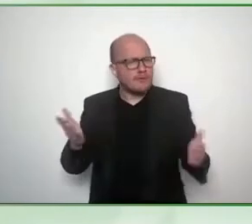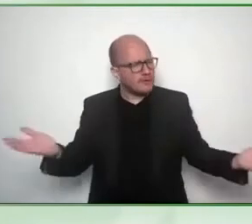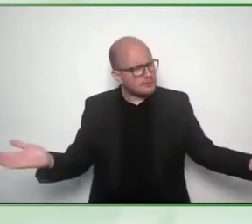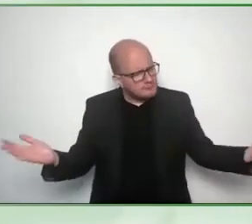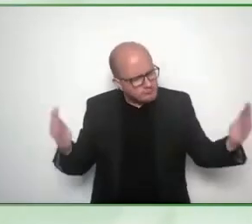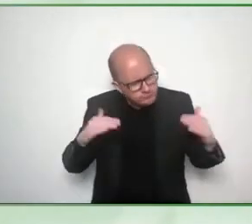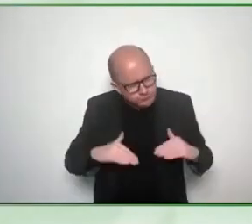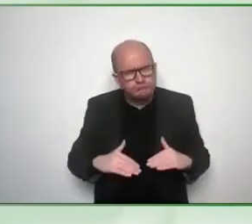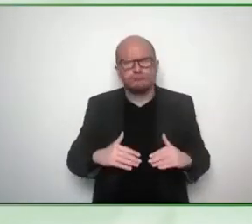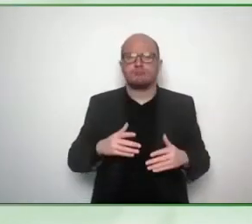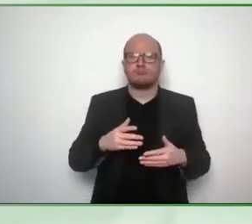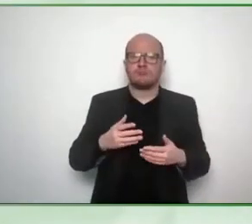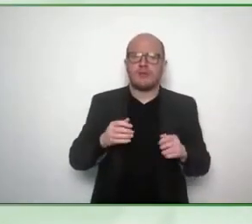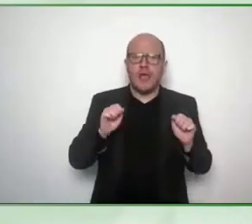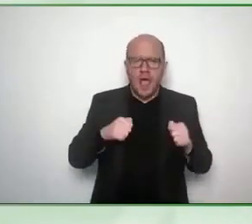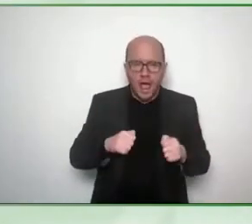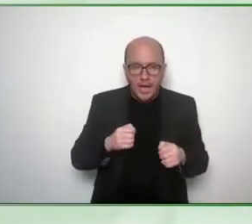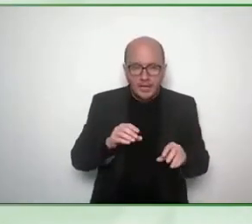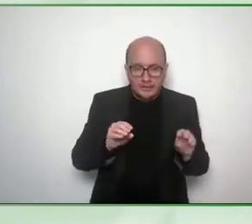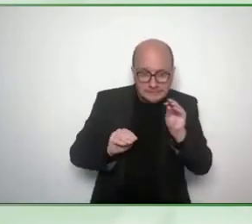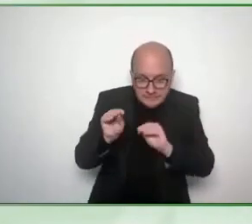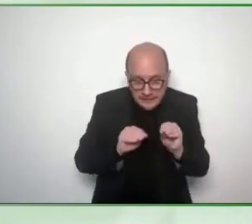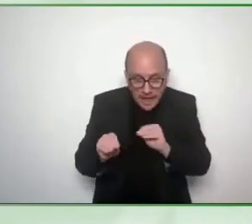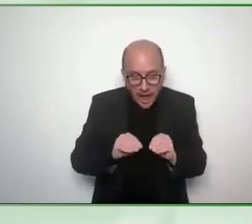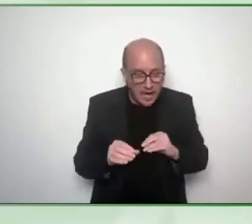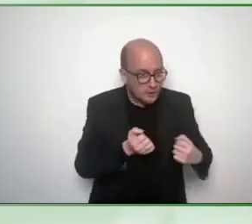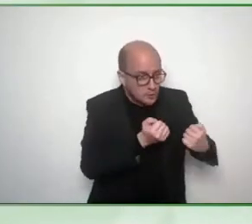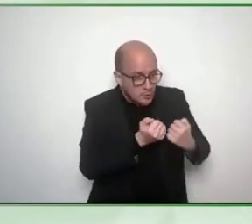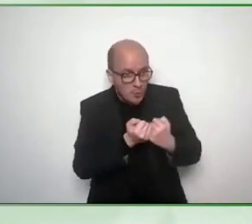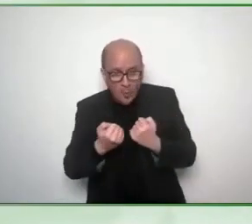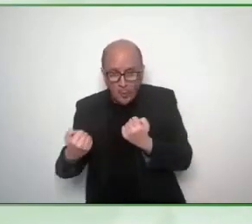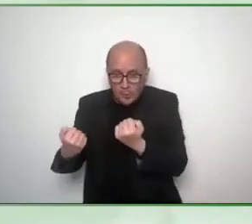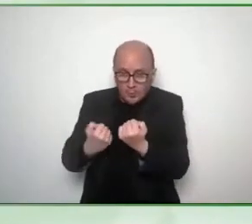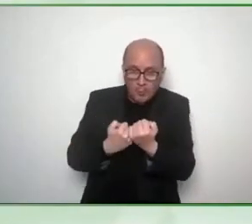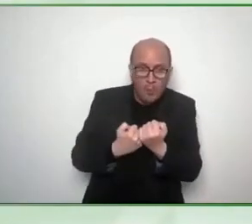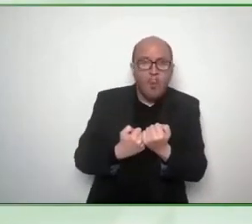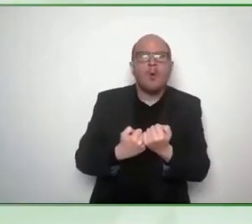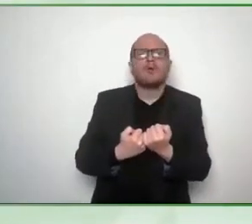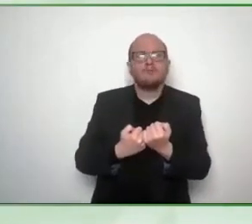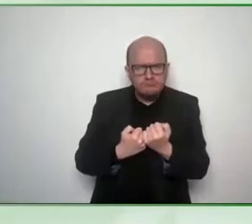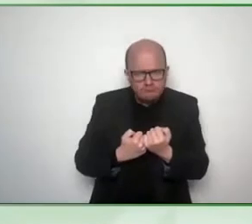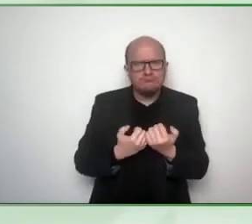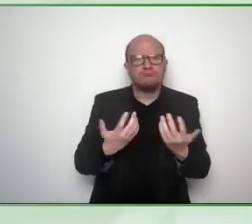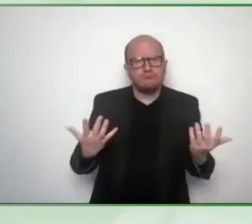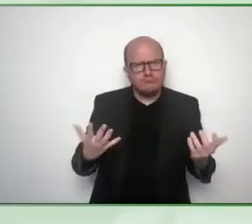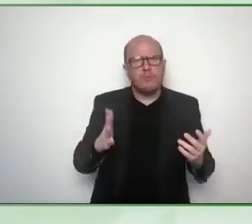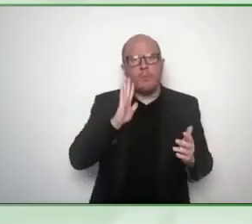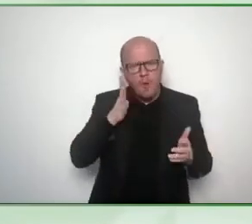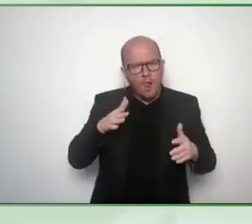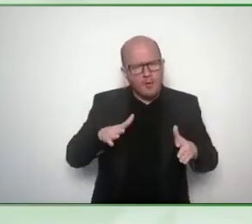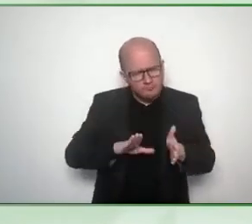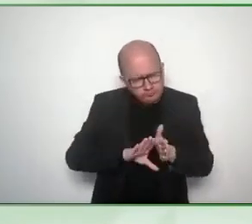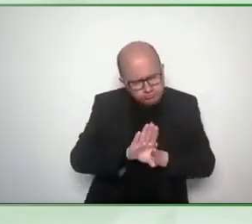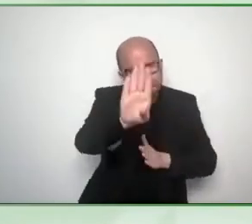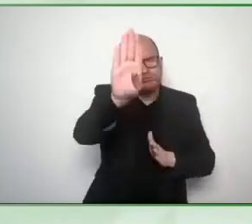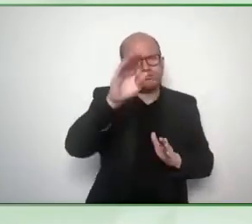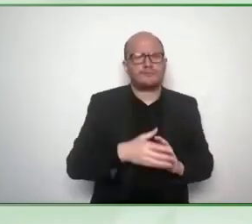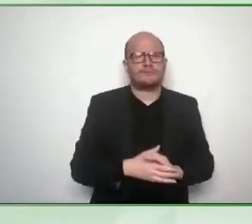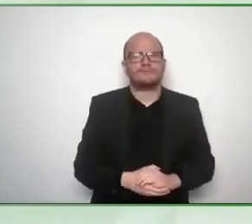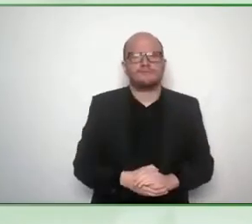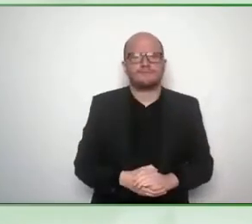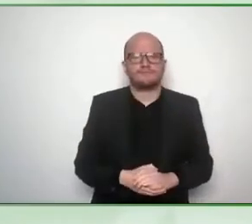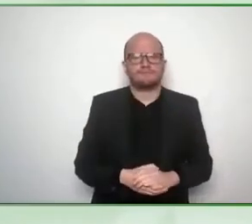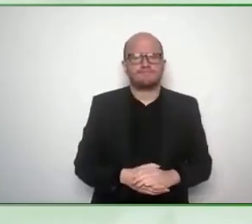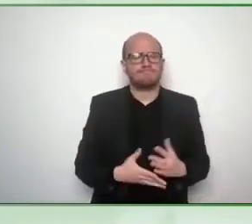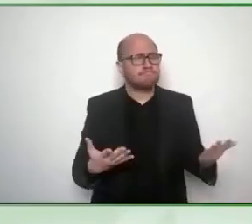any person with disabilities hearing us now on um like very strategic advice there on